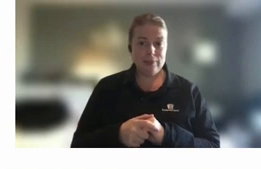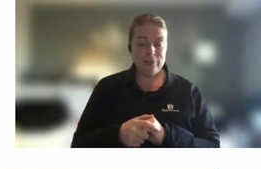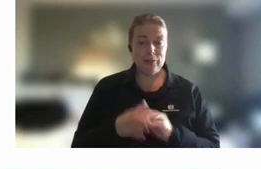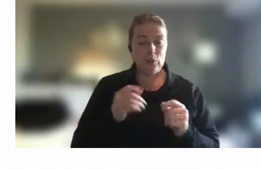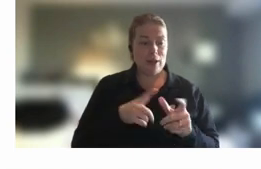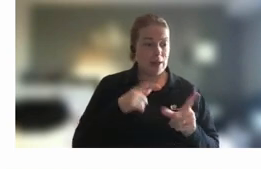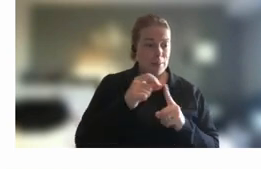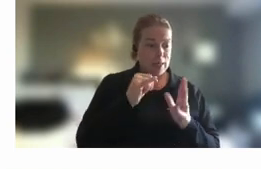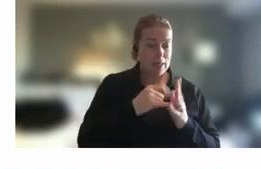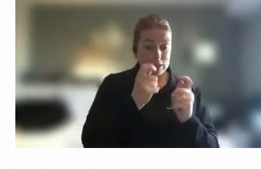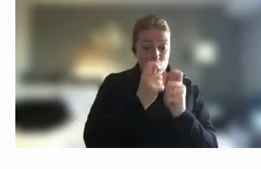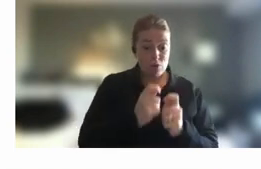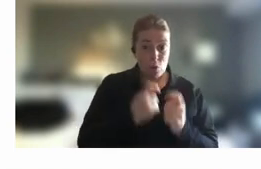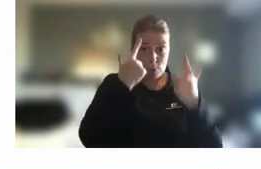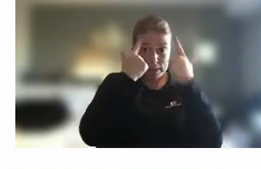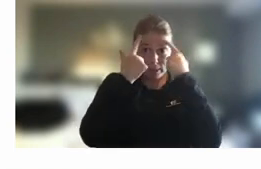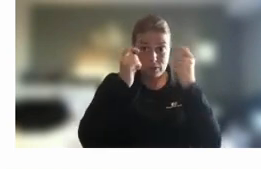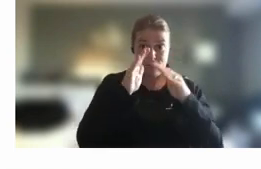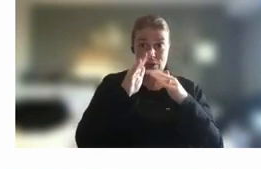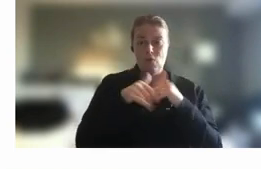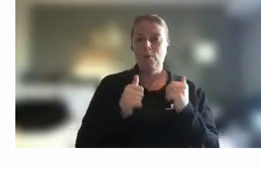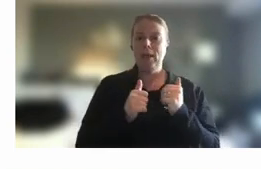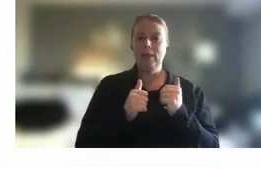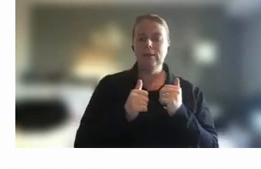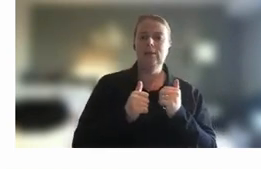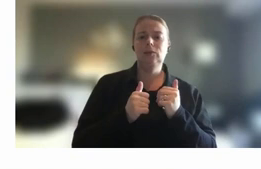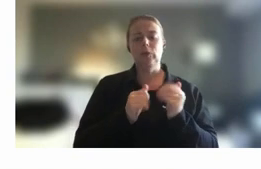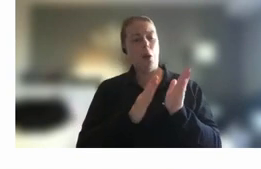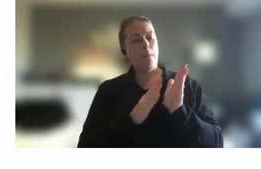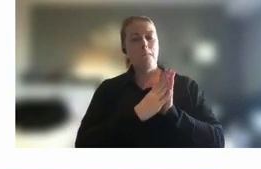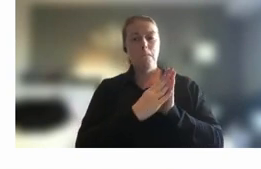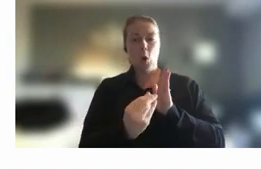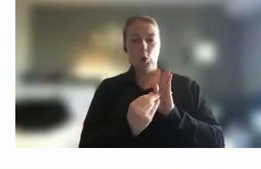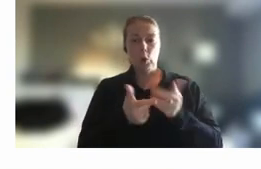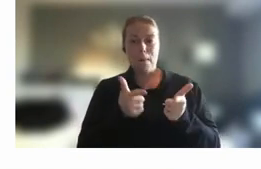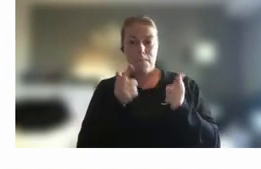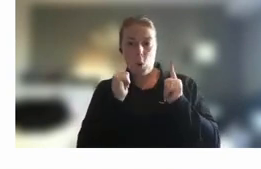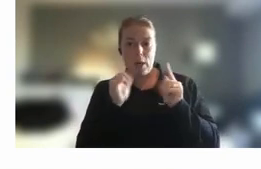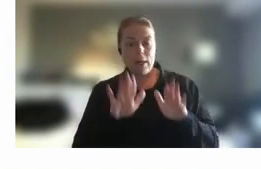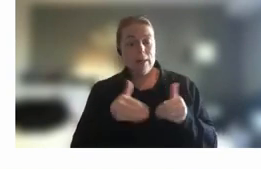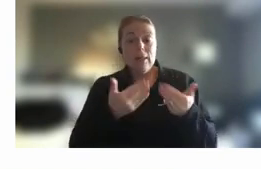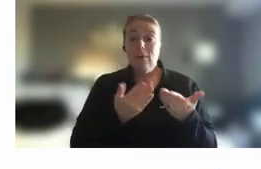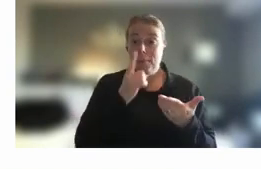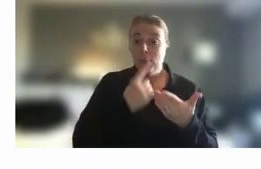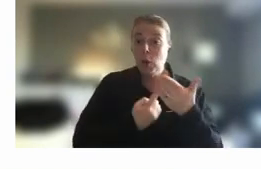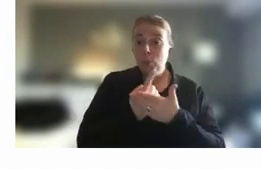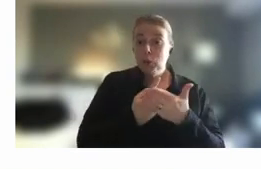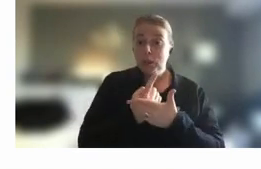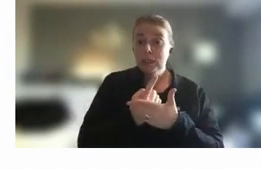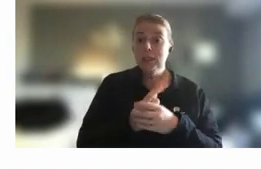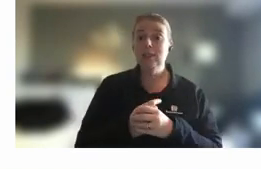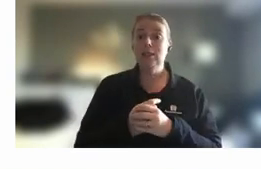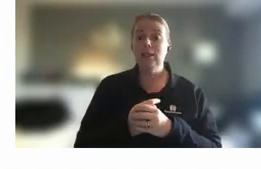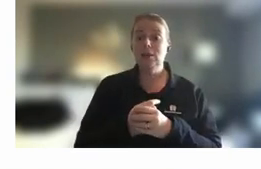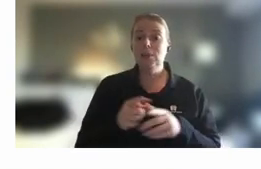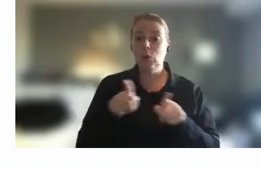reform initiatives about being a model employer giving people those opportunities but also um in terms of attracting and